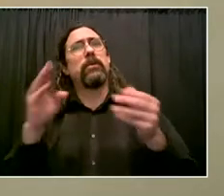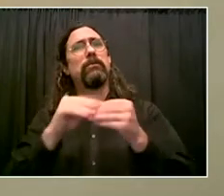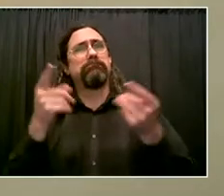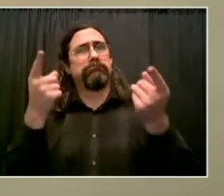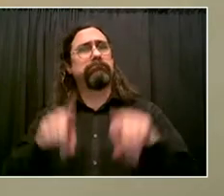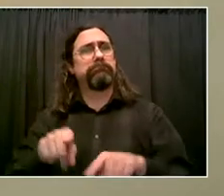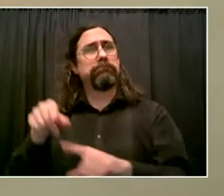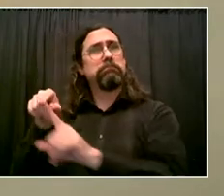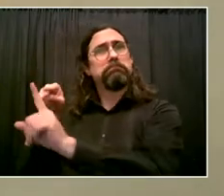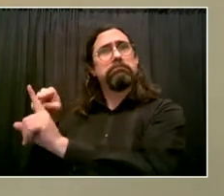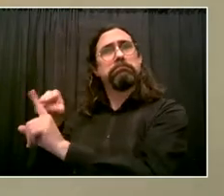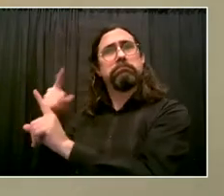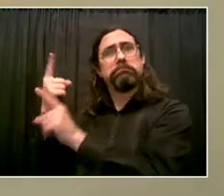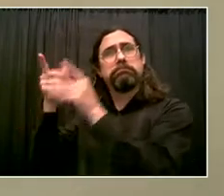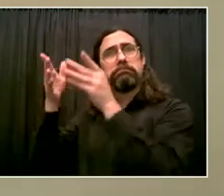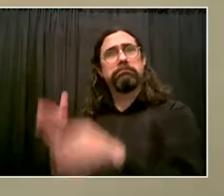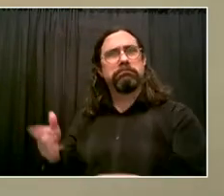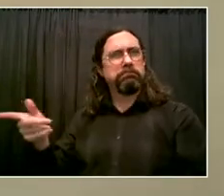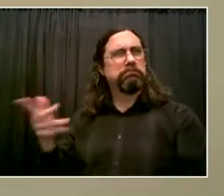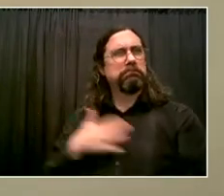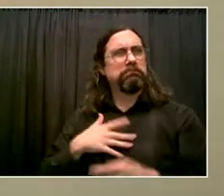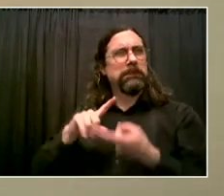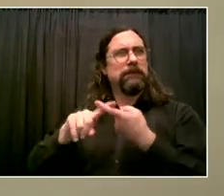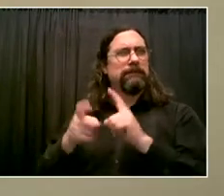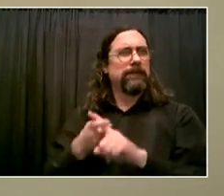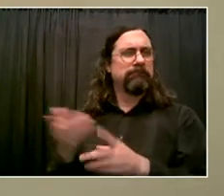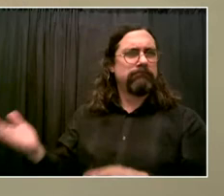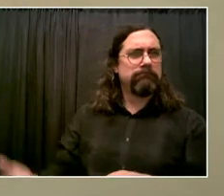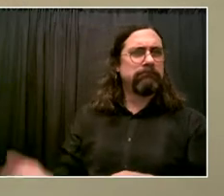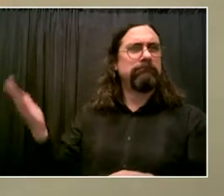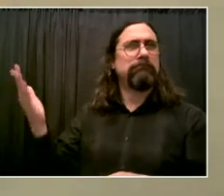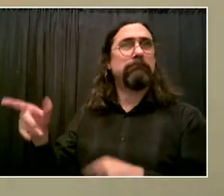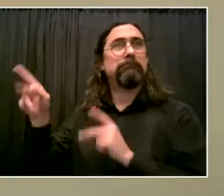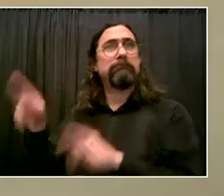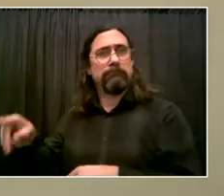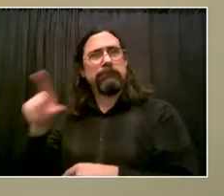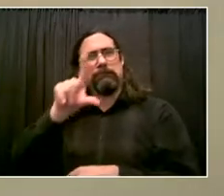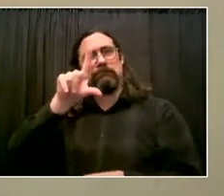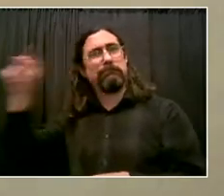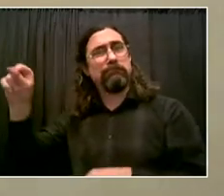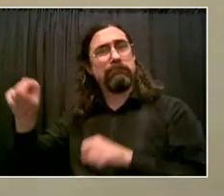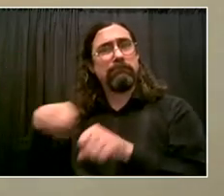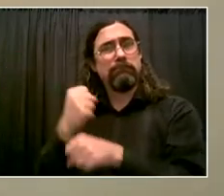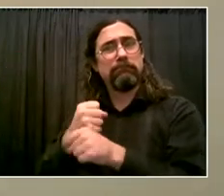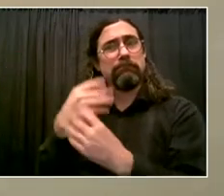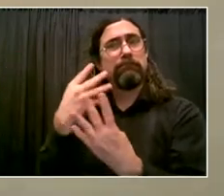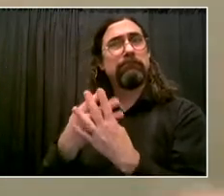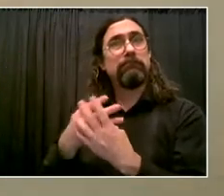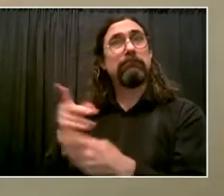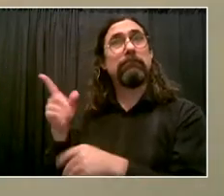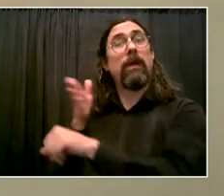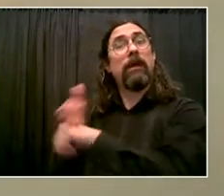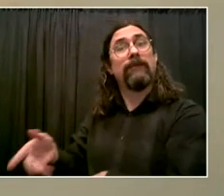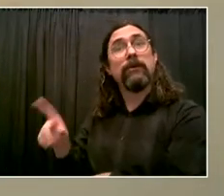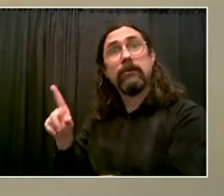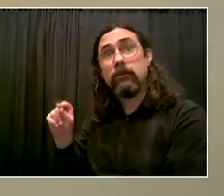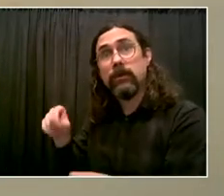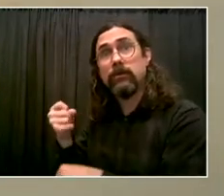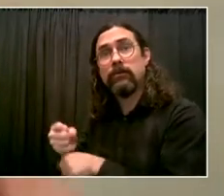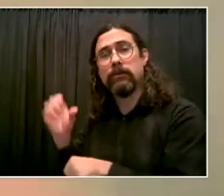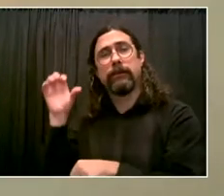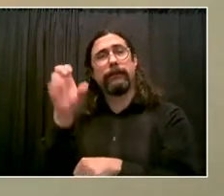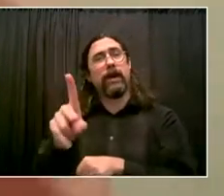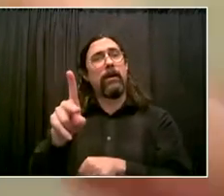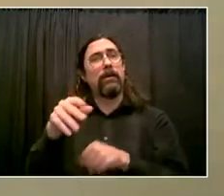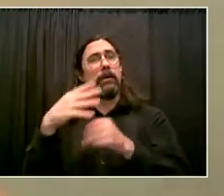homeless. We were able to put him in one of our hotels. He ended up after a couple of months getting an